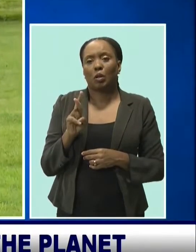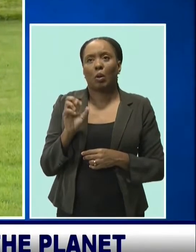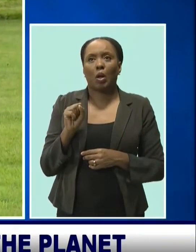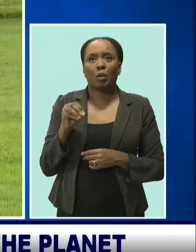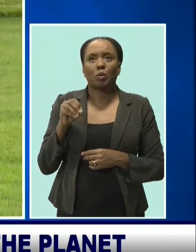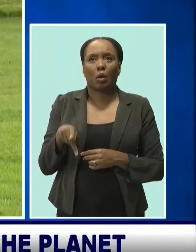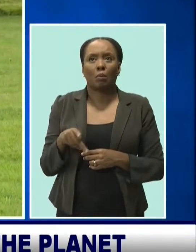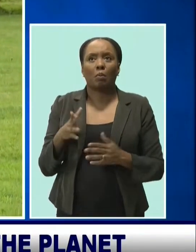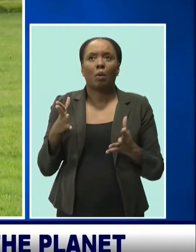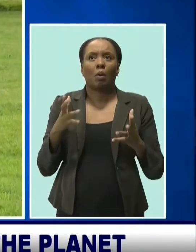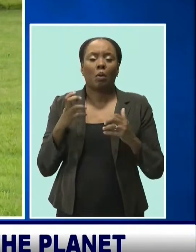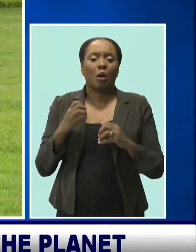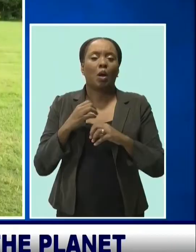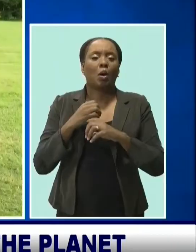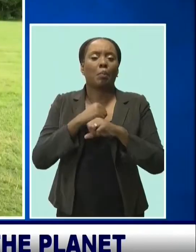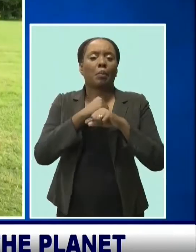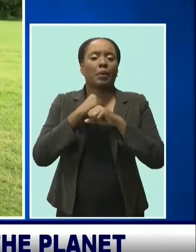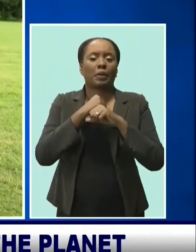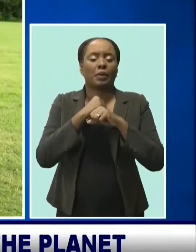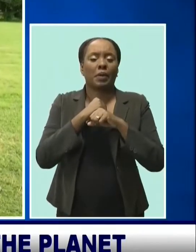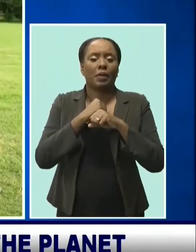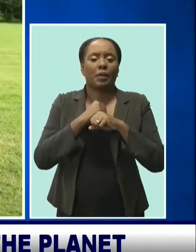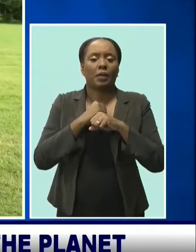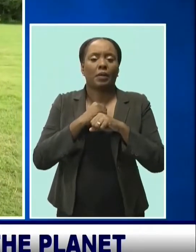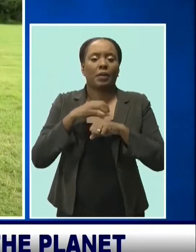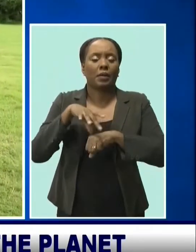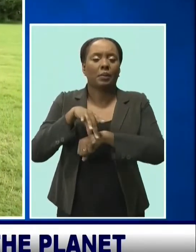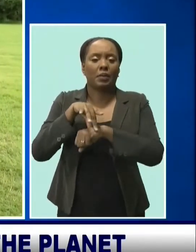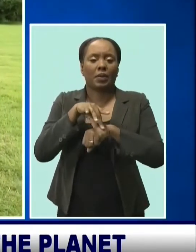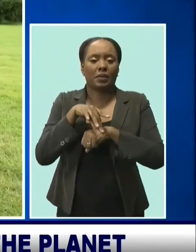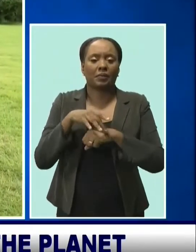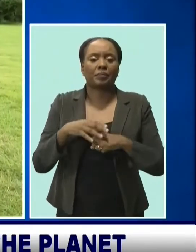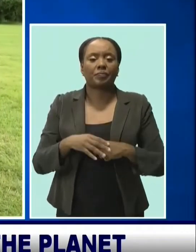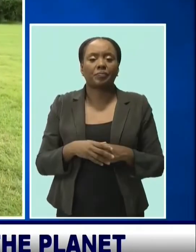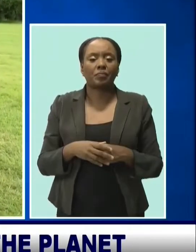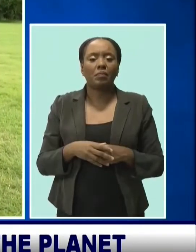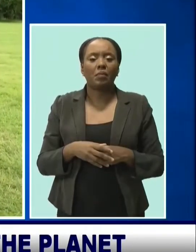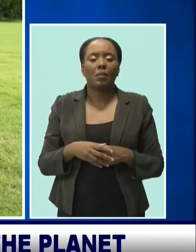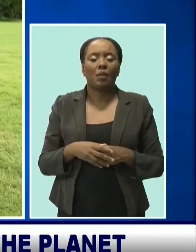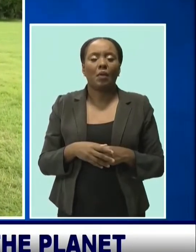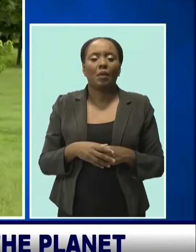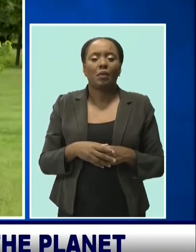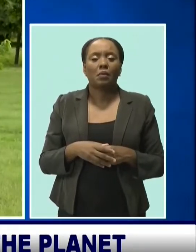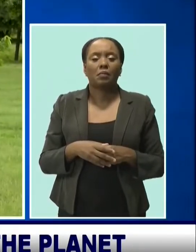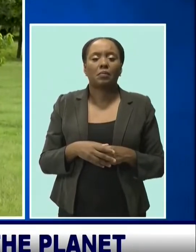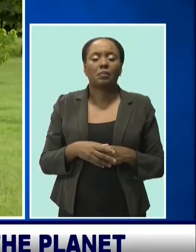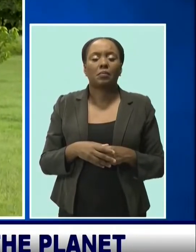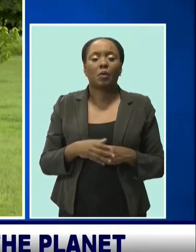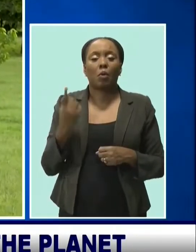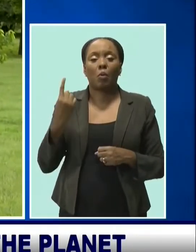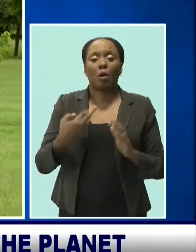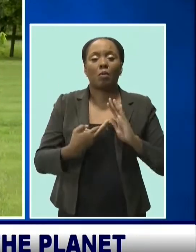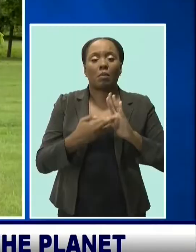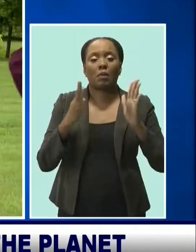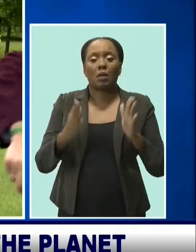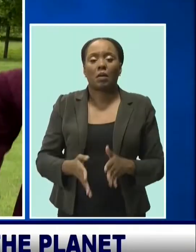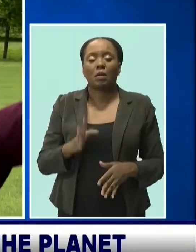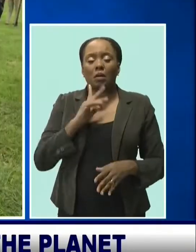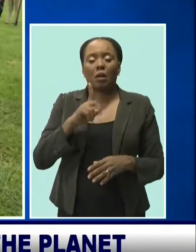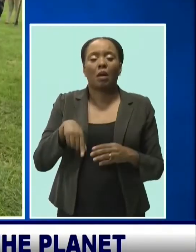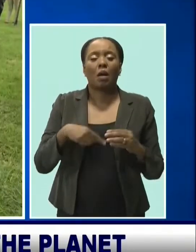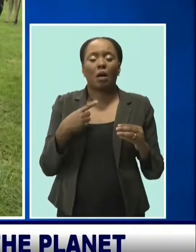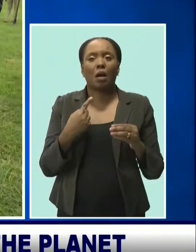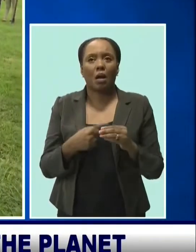Protecting Our Planet project. 60B District Governor Lion Claudio Munkamper spoke to the timelines of the